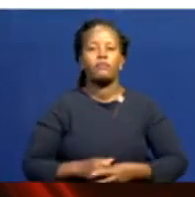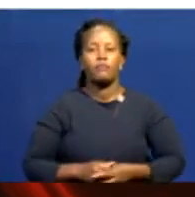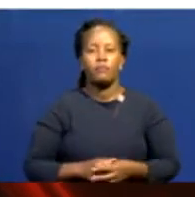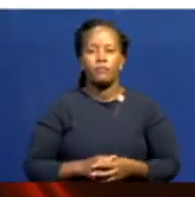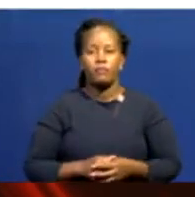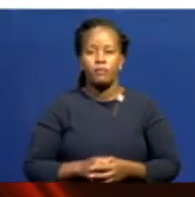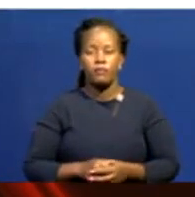Ndota Mokami for Lunchtime News.